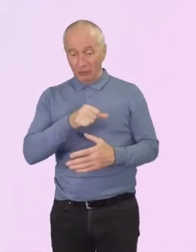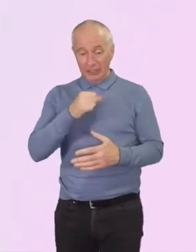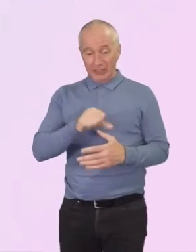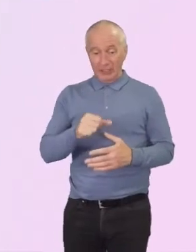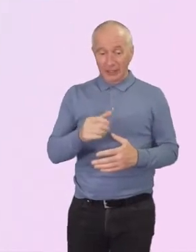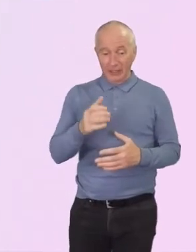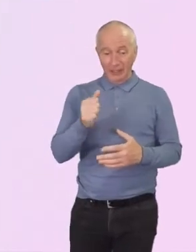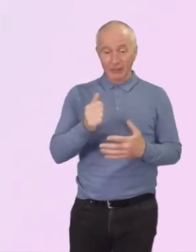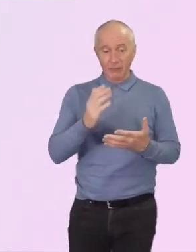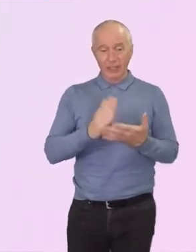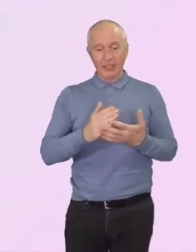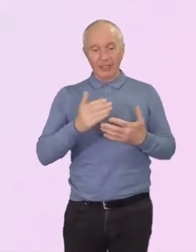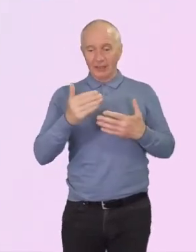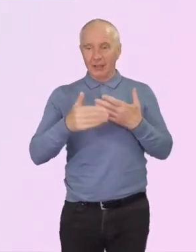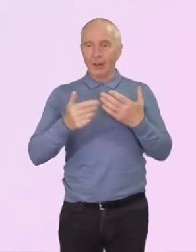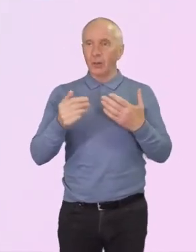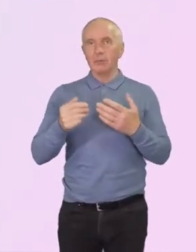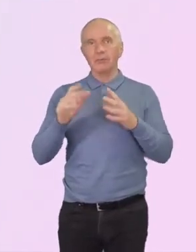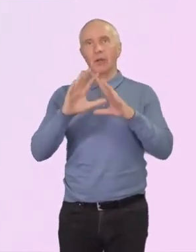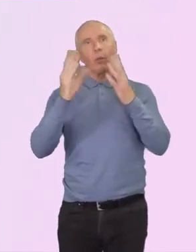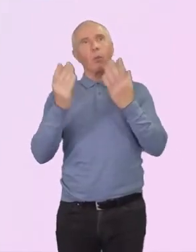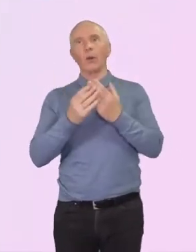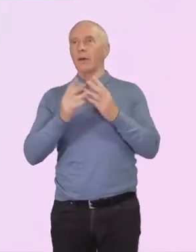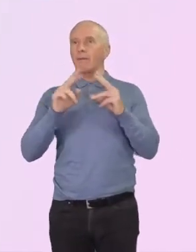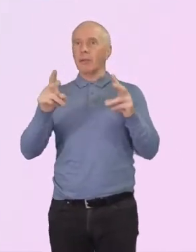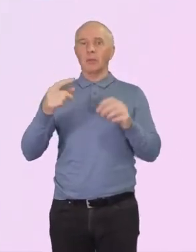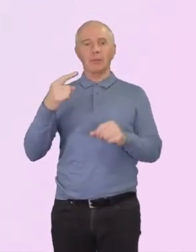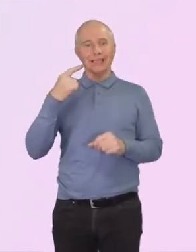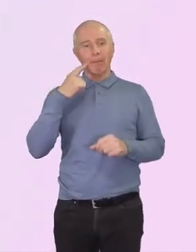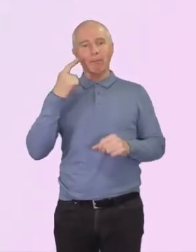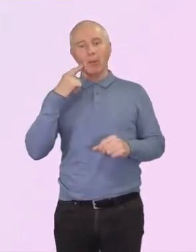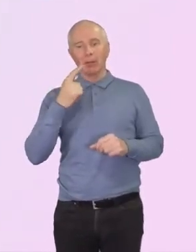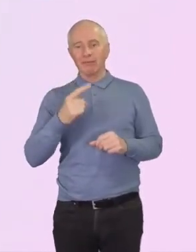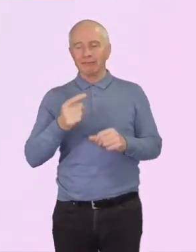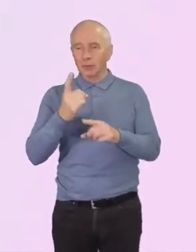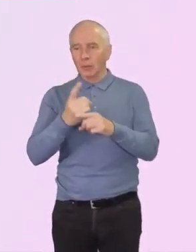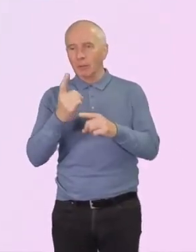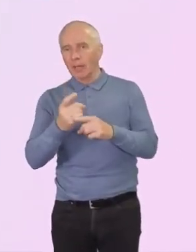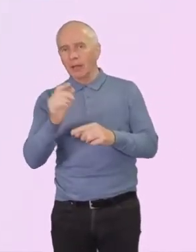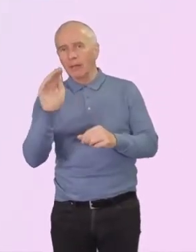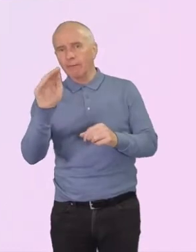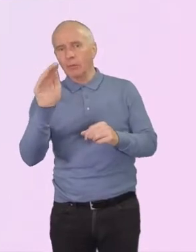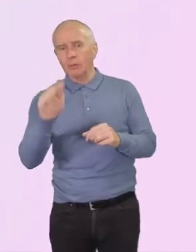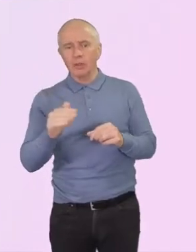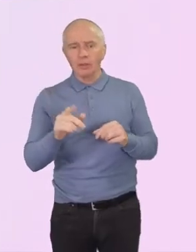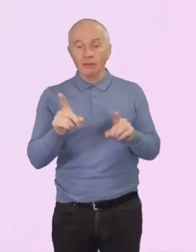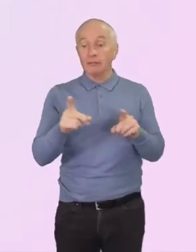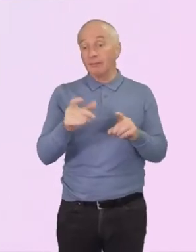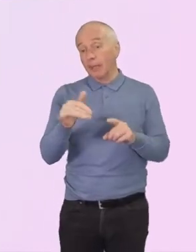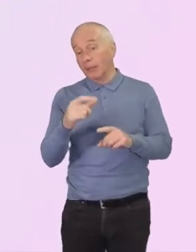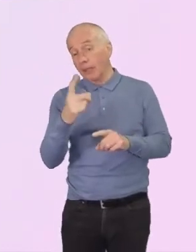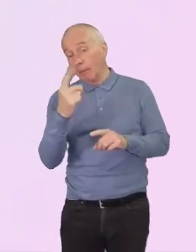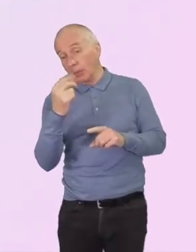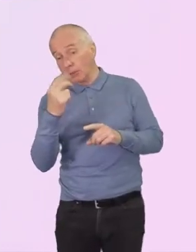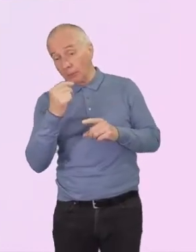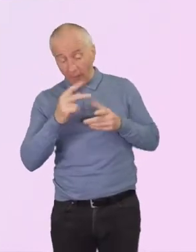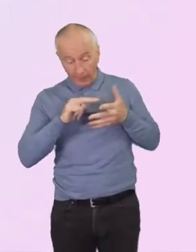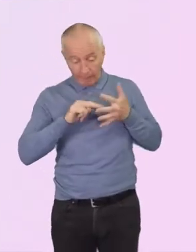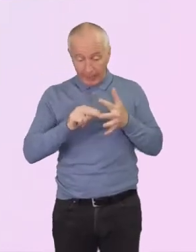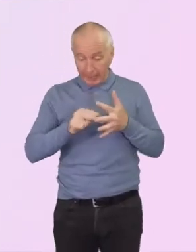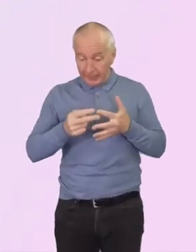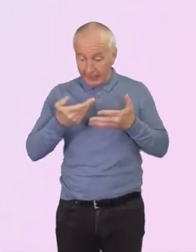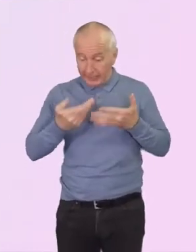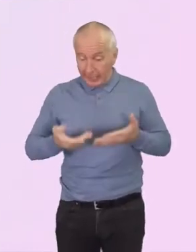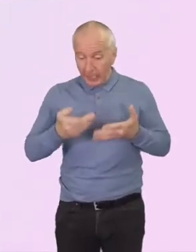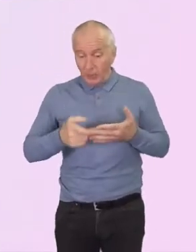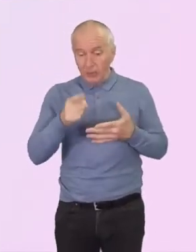fatalistic worldview, we talk about the future and how it might be possible to make plans now to mitigate